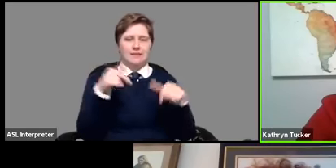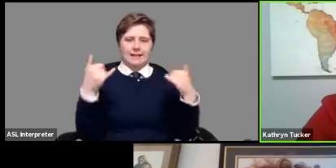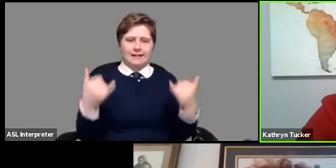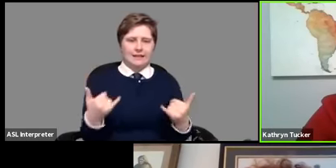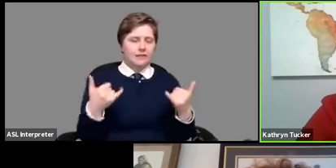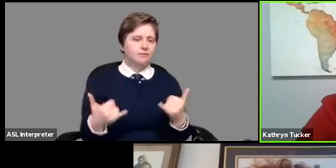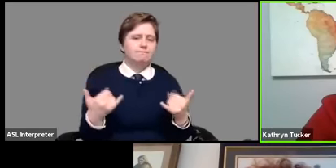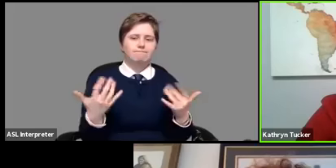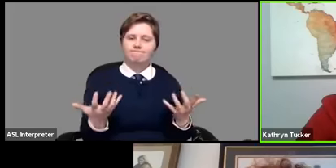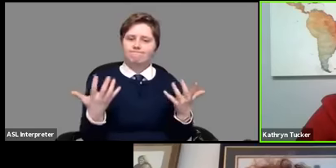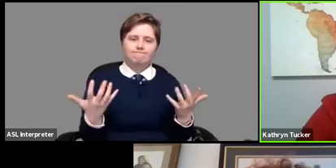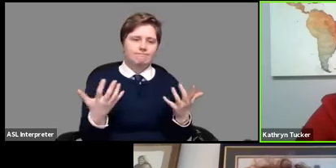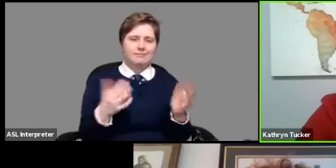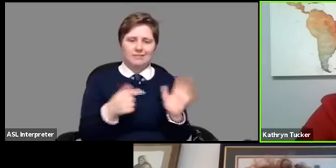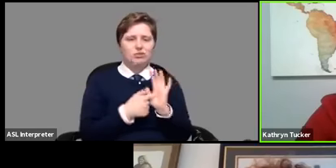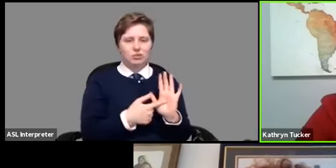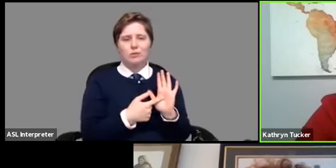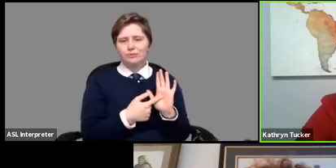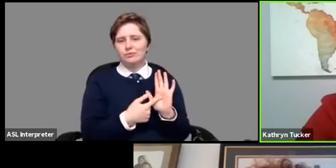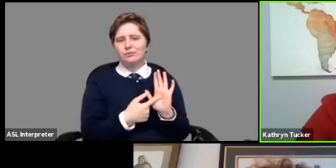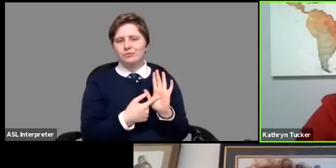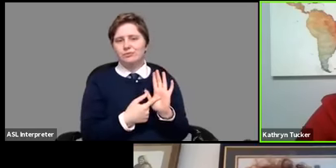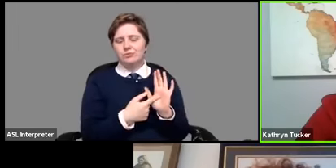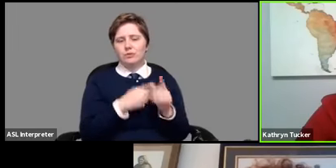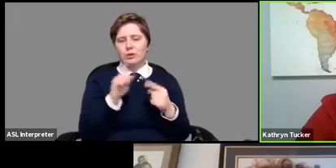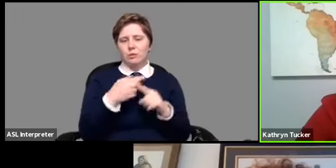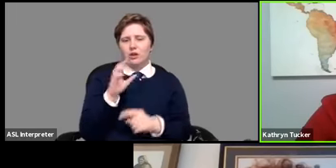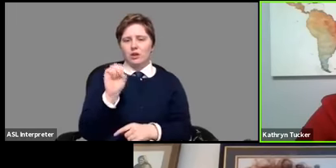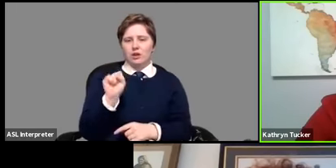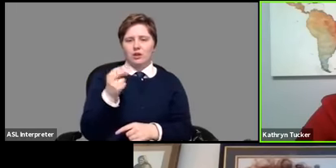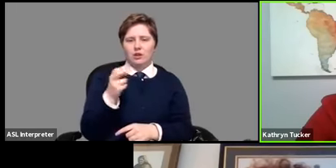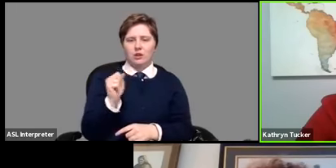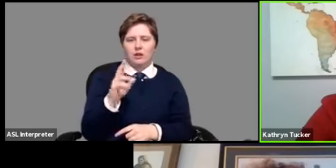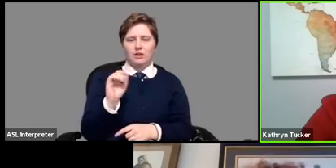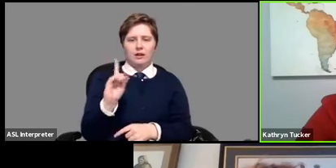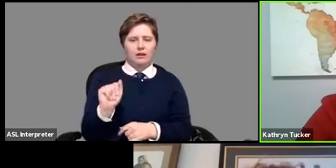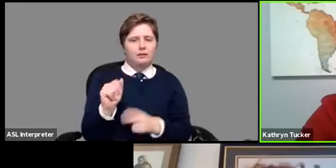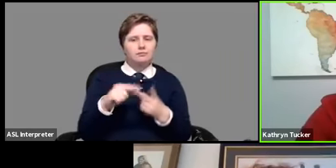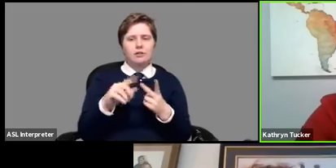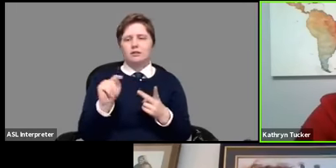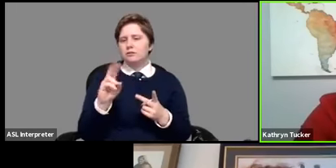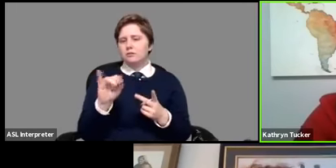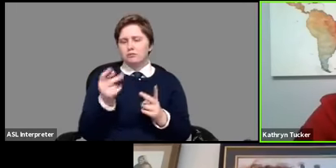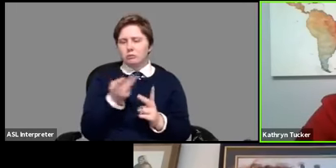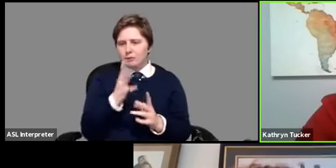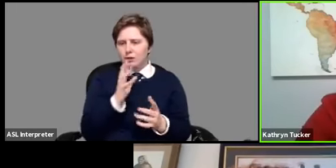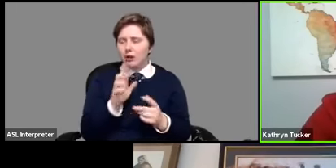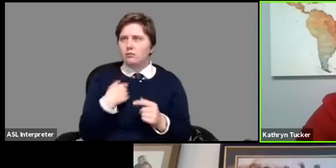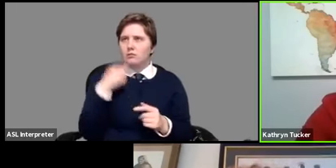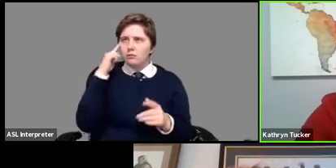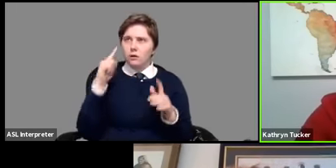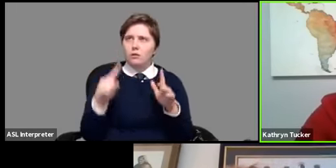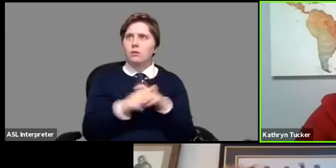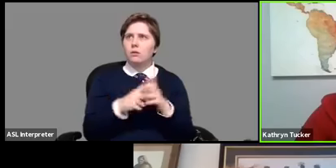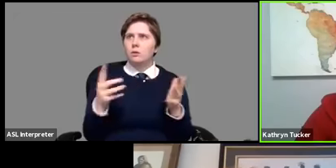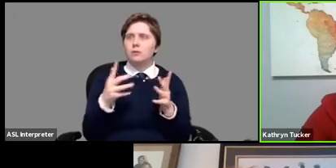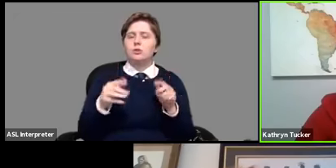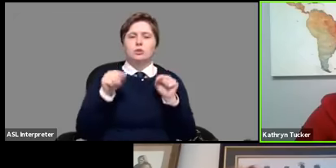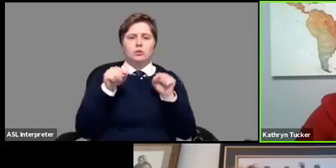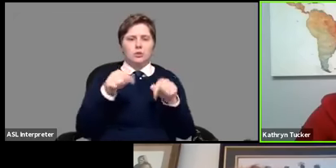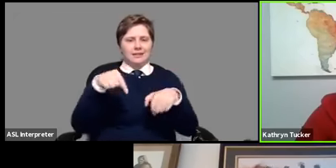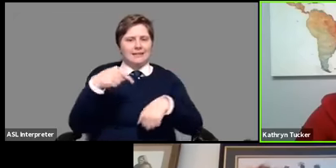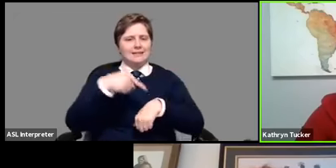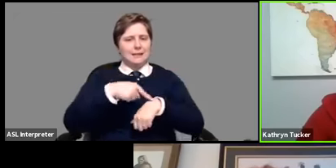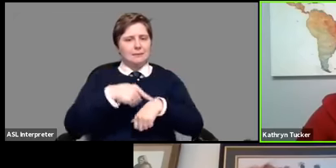is is pretty evident you know when shalanda was talking and tanya was talking what came to mind was during this time